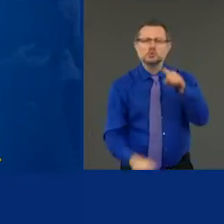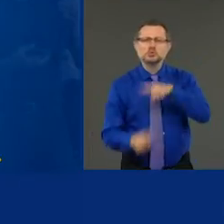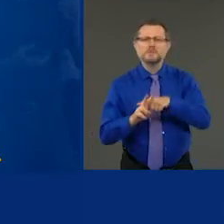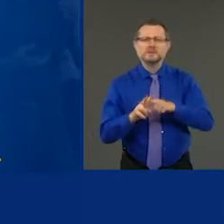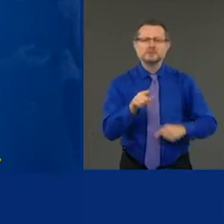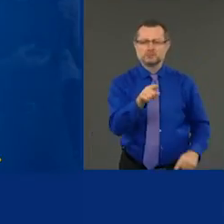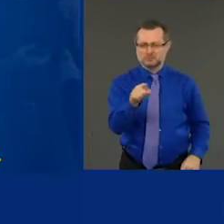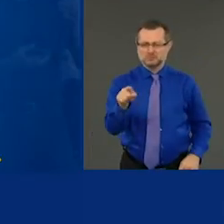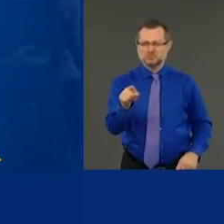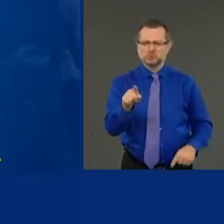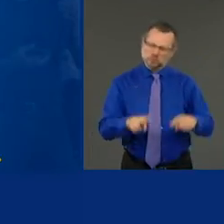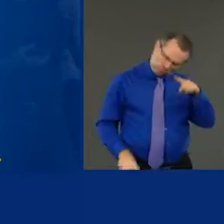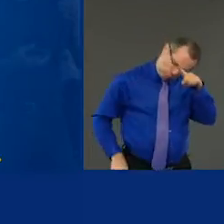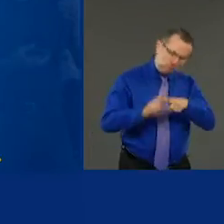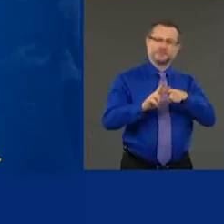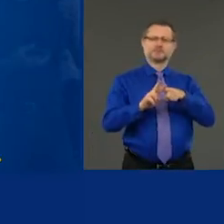stupid.